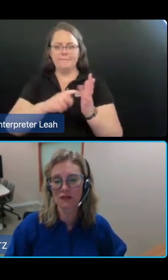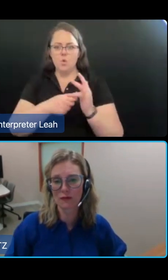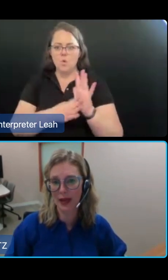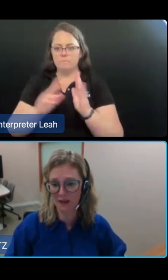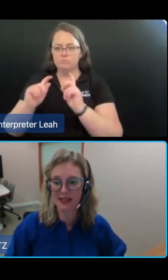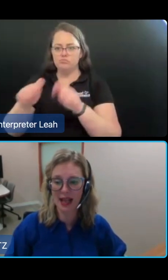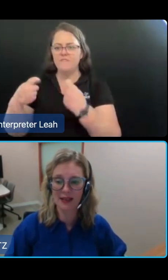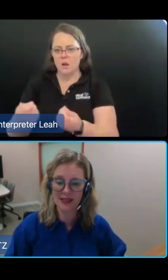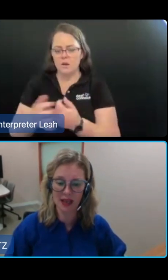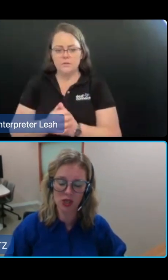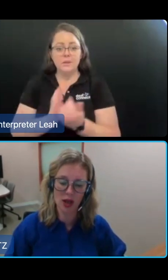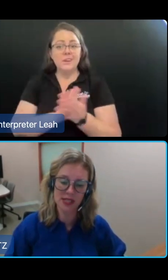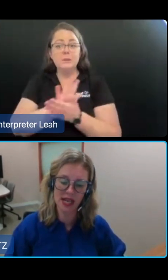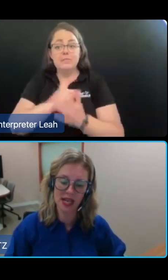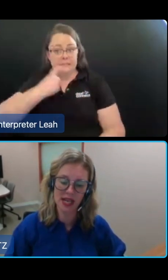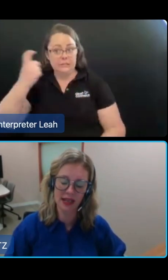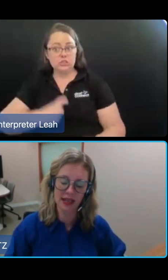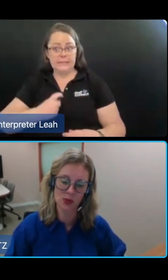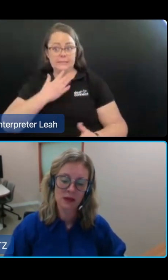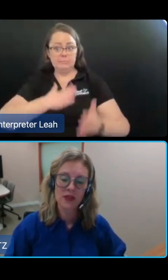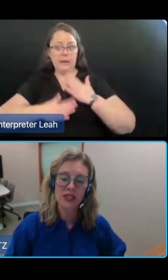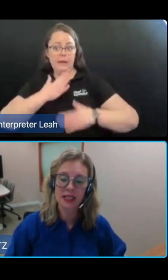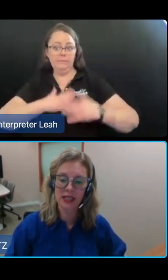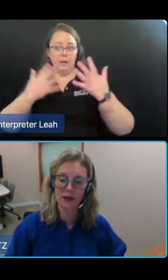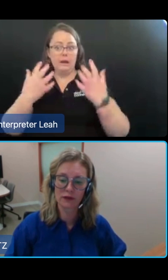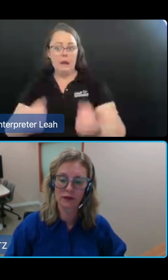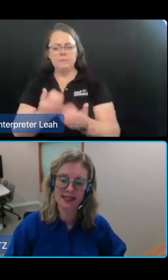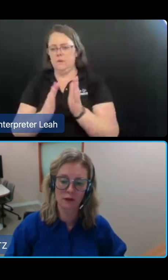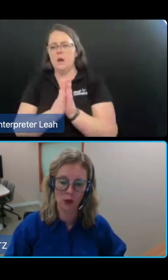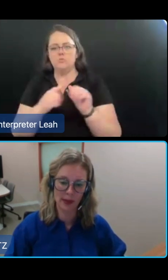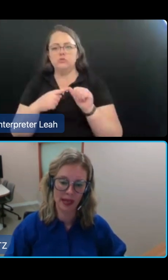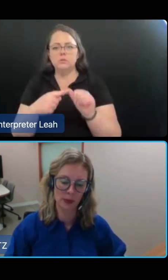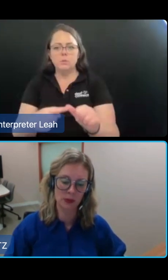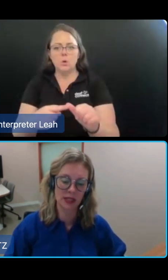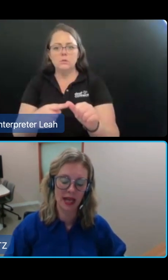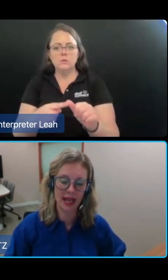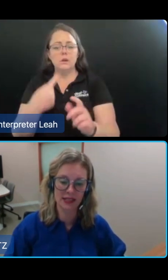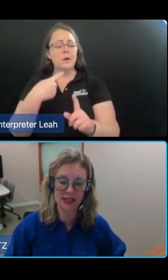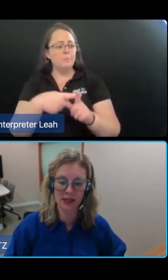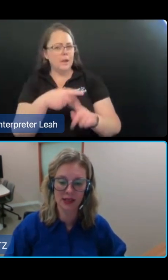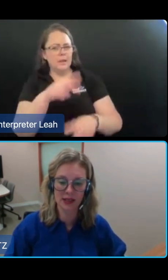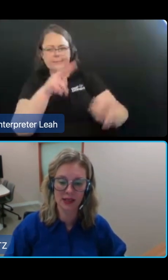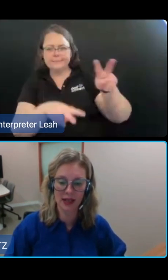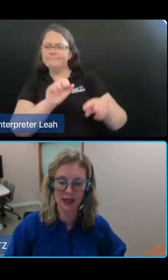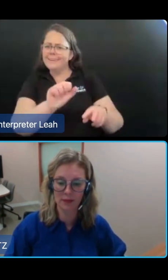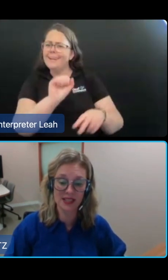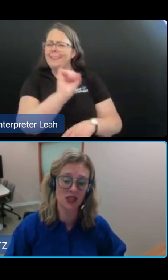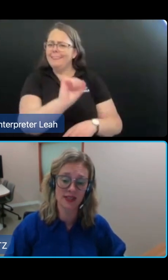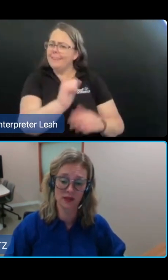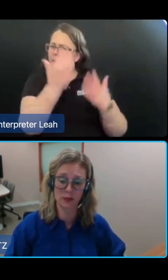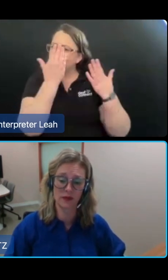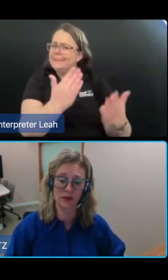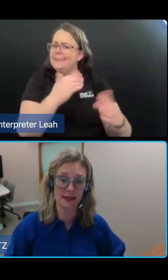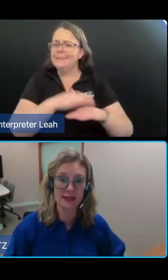of behaviours and at the same time, take into account the dignity of risk of older people and reasonable